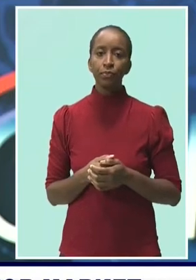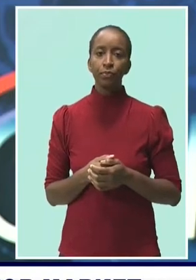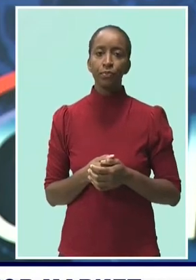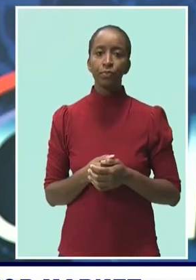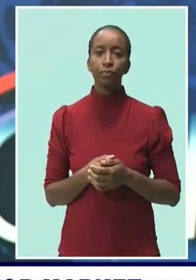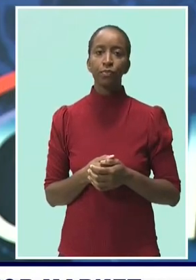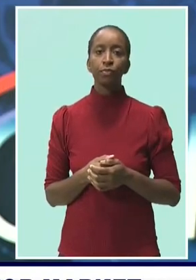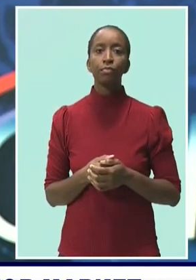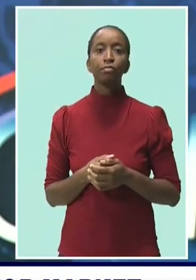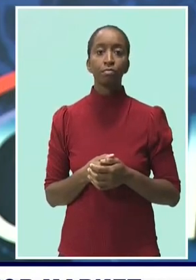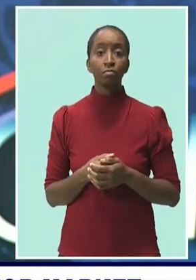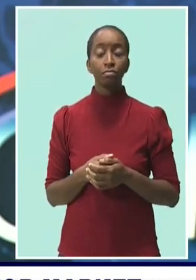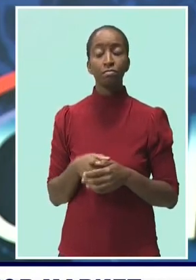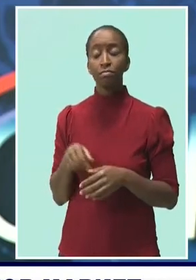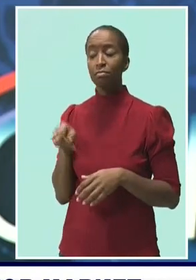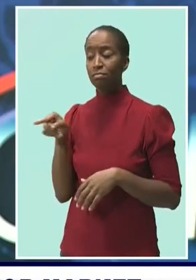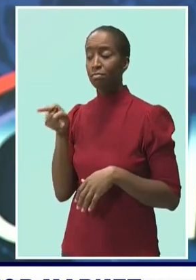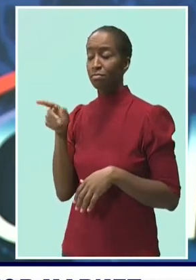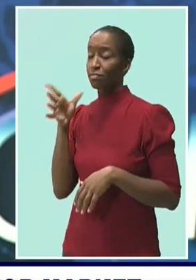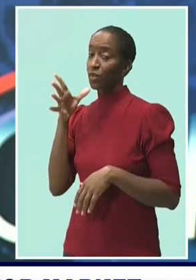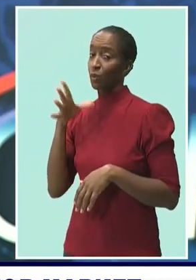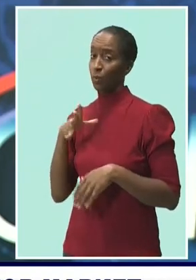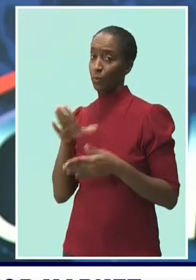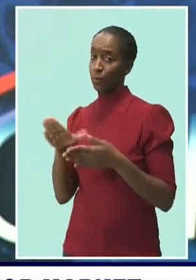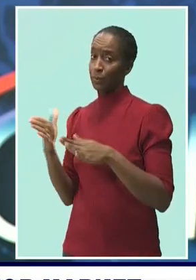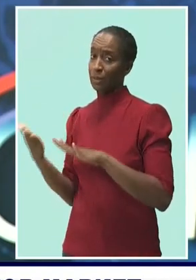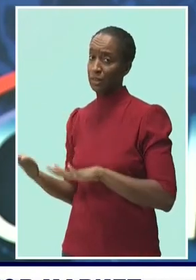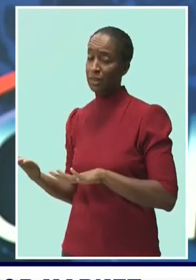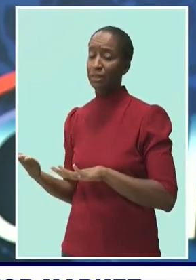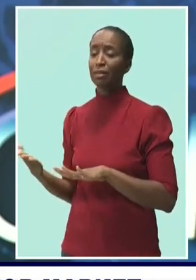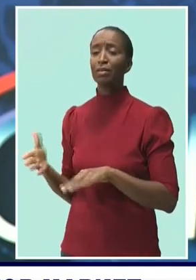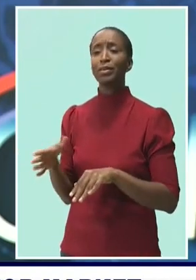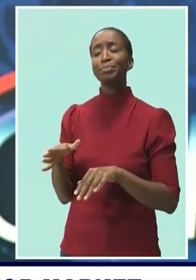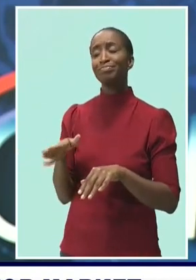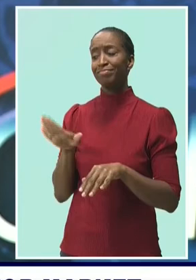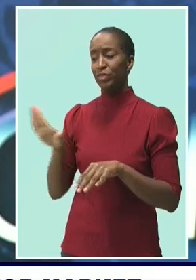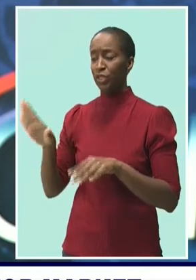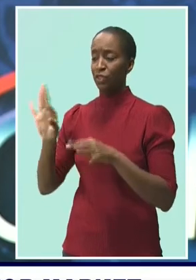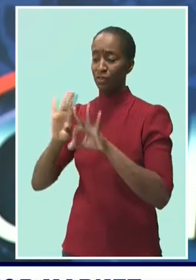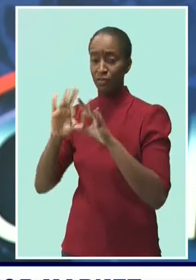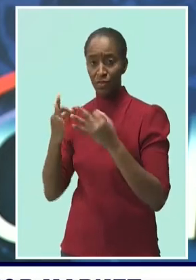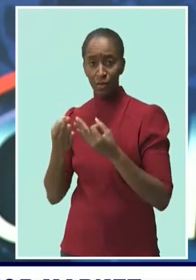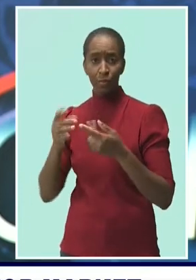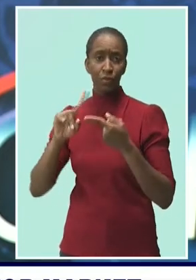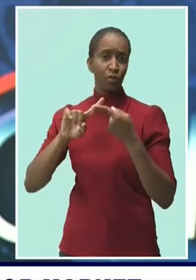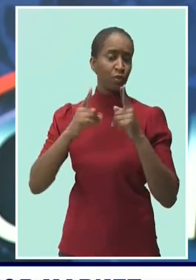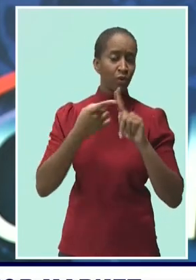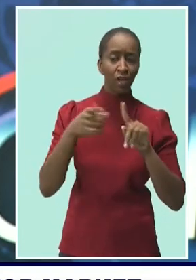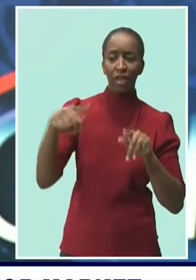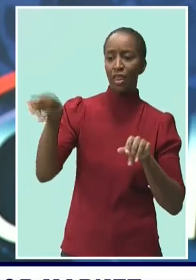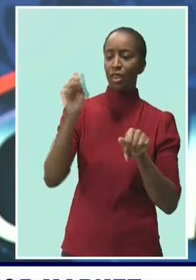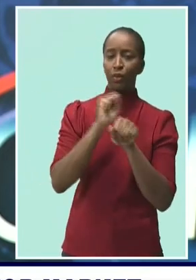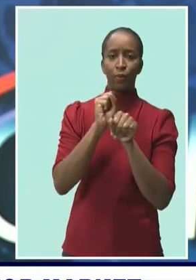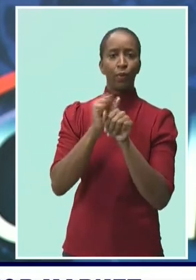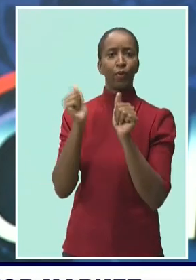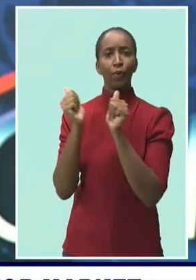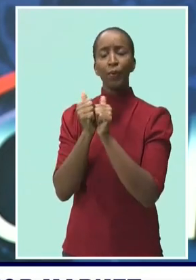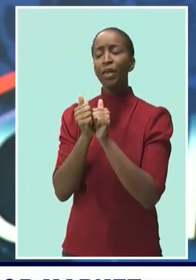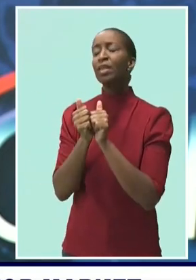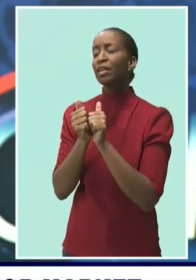expressed his condolences to the family, friends and colleagues of Miss Hunt saying the market would not be the same without her.